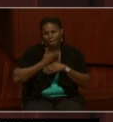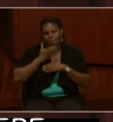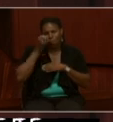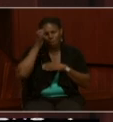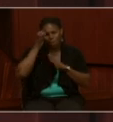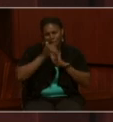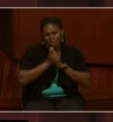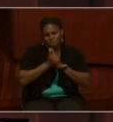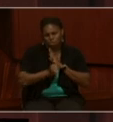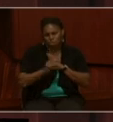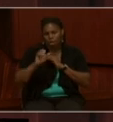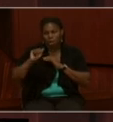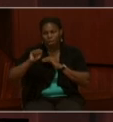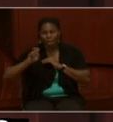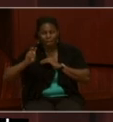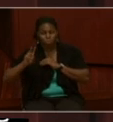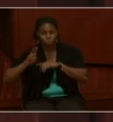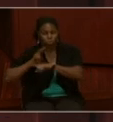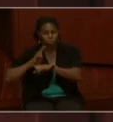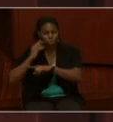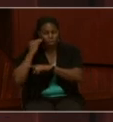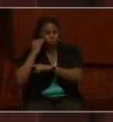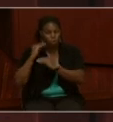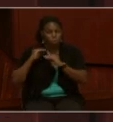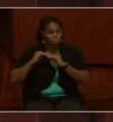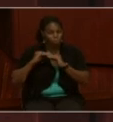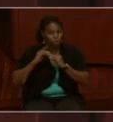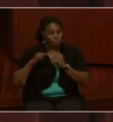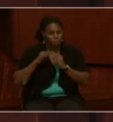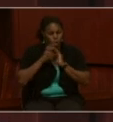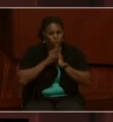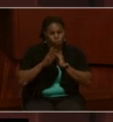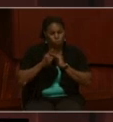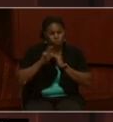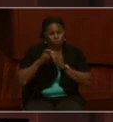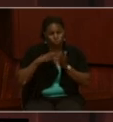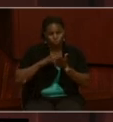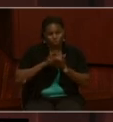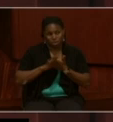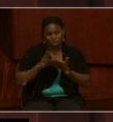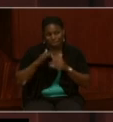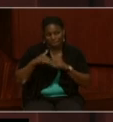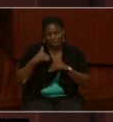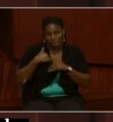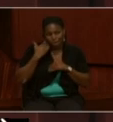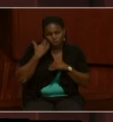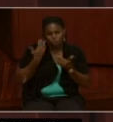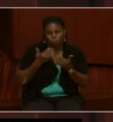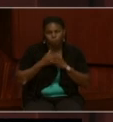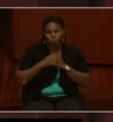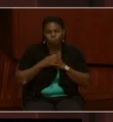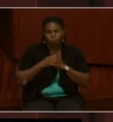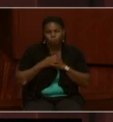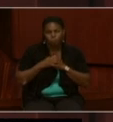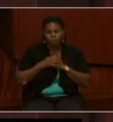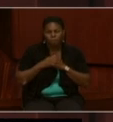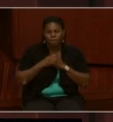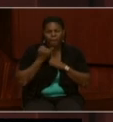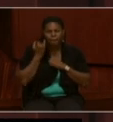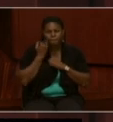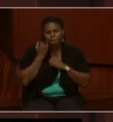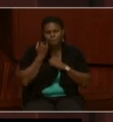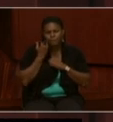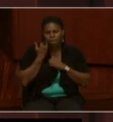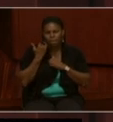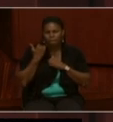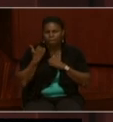at Archives II who would know much more about World War II records than I do. If I